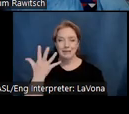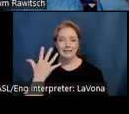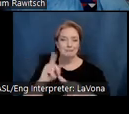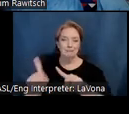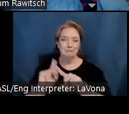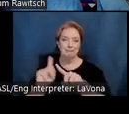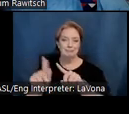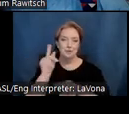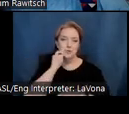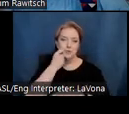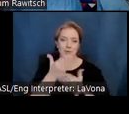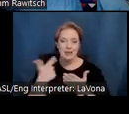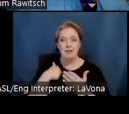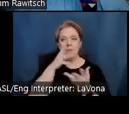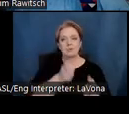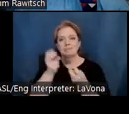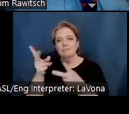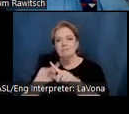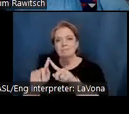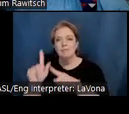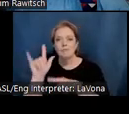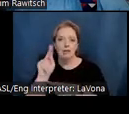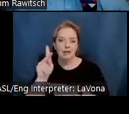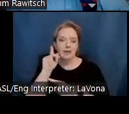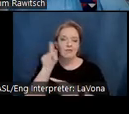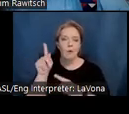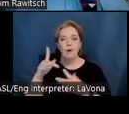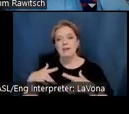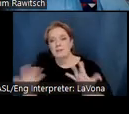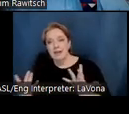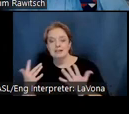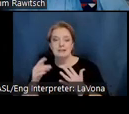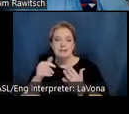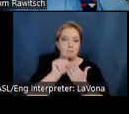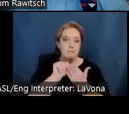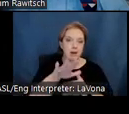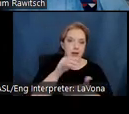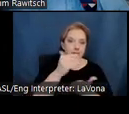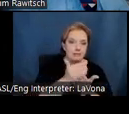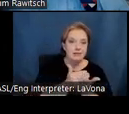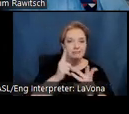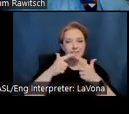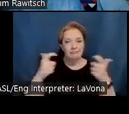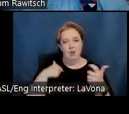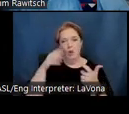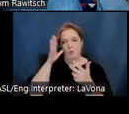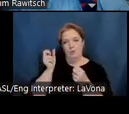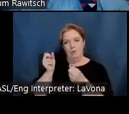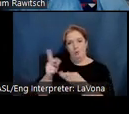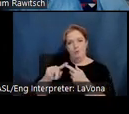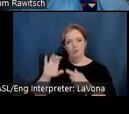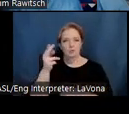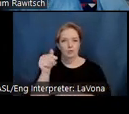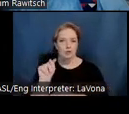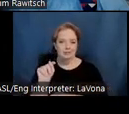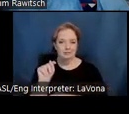links to related events, resource mailing lists that we'll share through the chat feature. And please